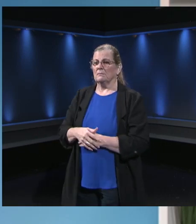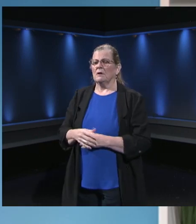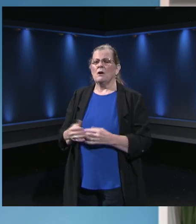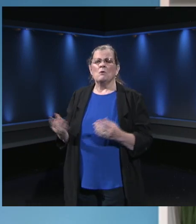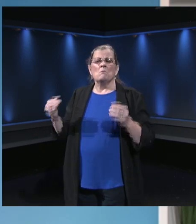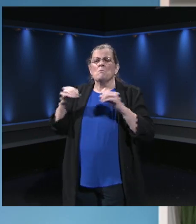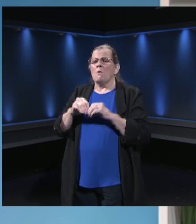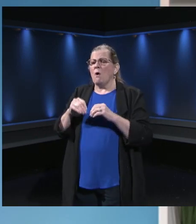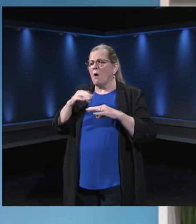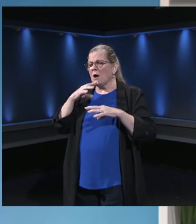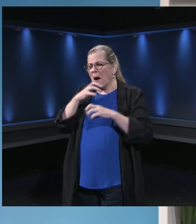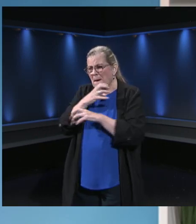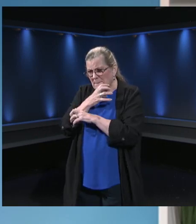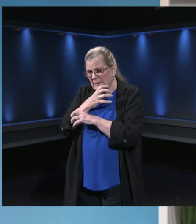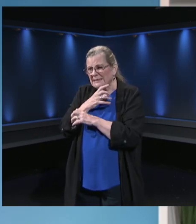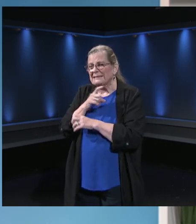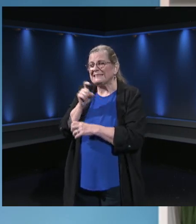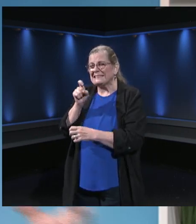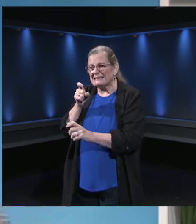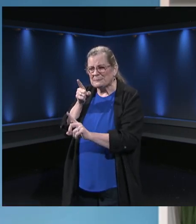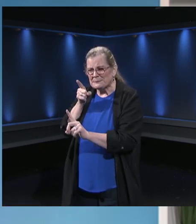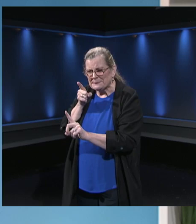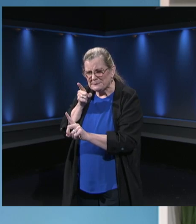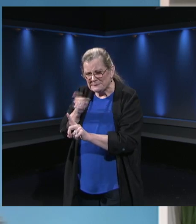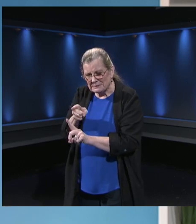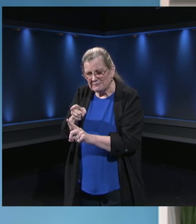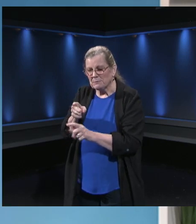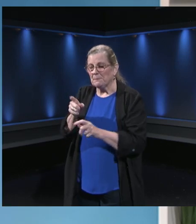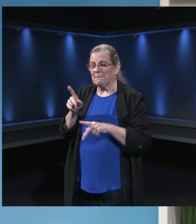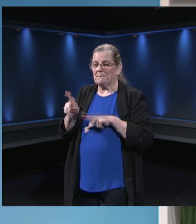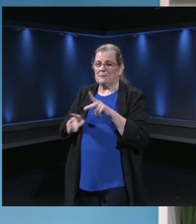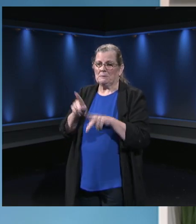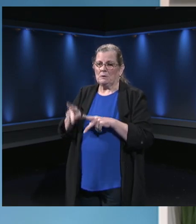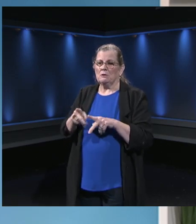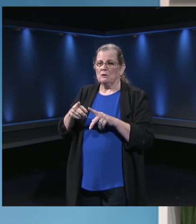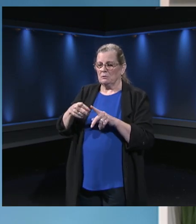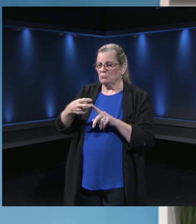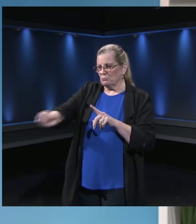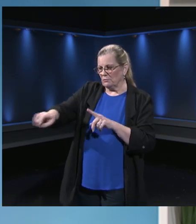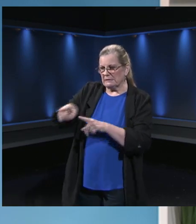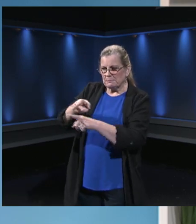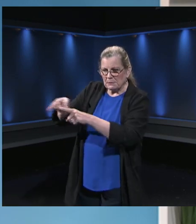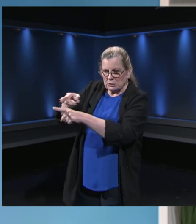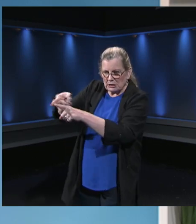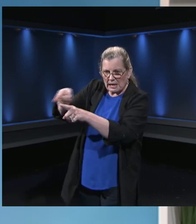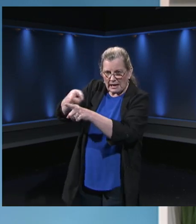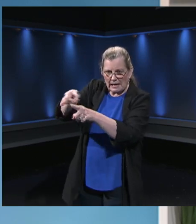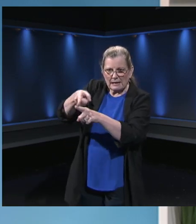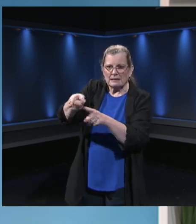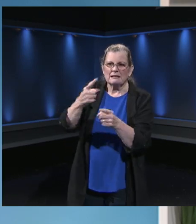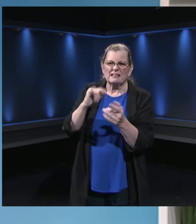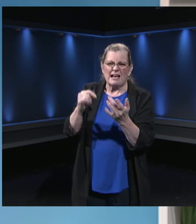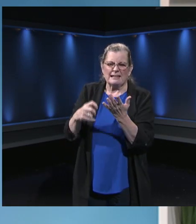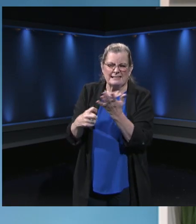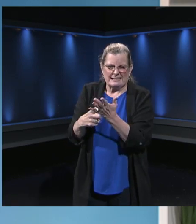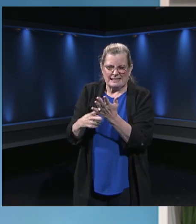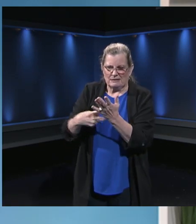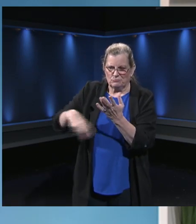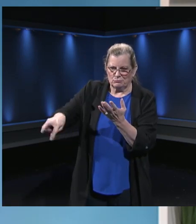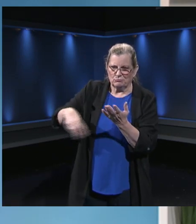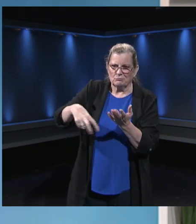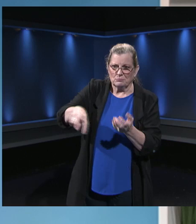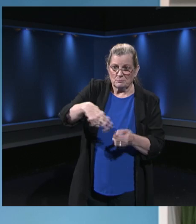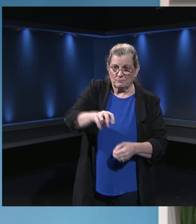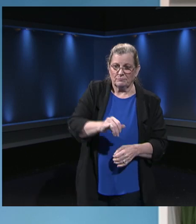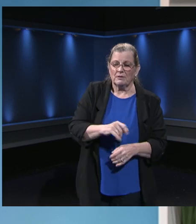site folks to be able to look into, then that desk can help create a ticket so that our site folks can look into it. And we're working with